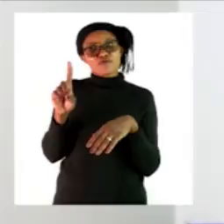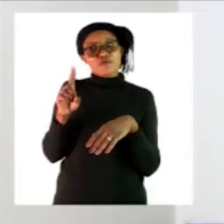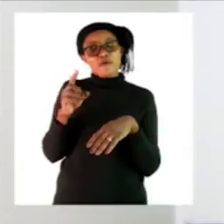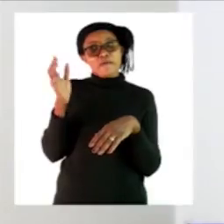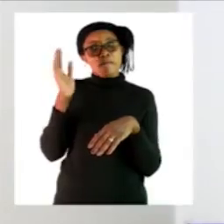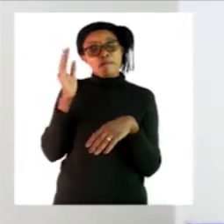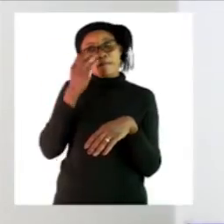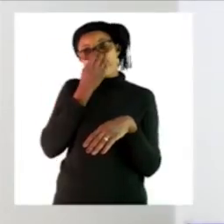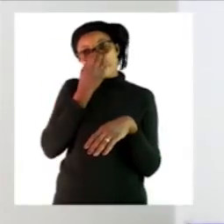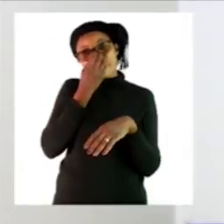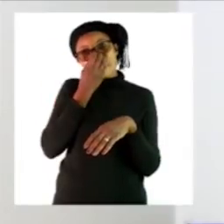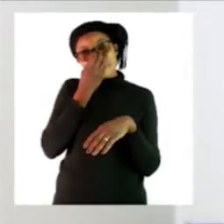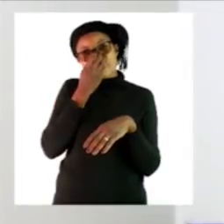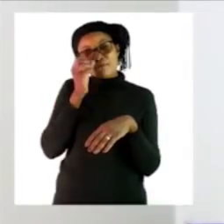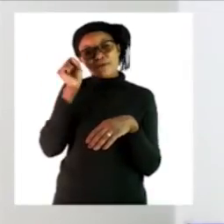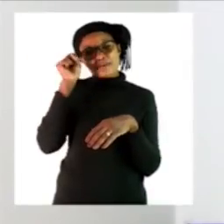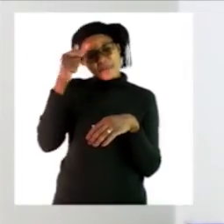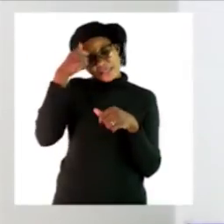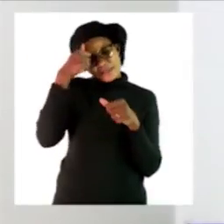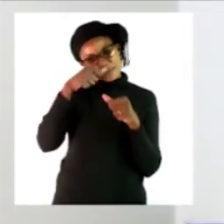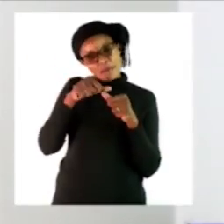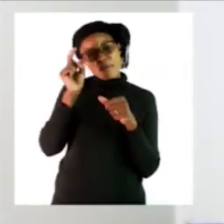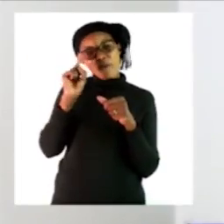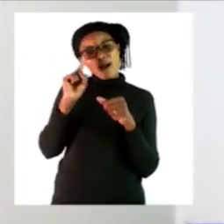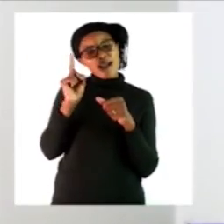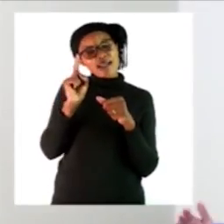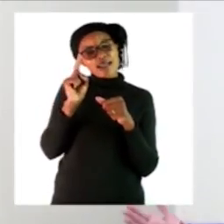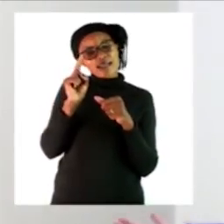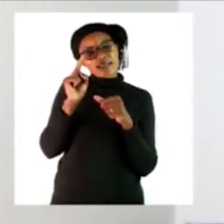what must we remember boys and girls